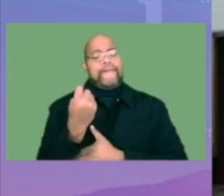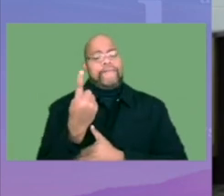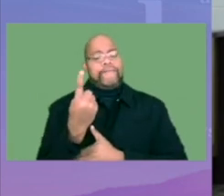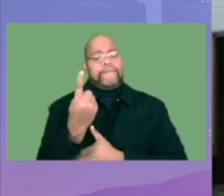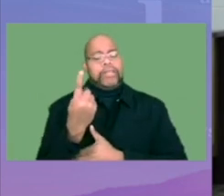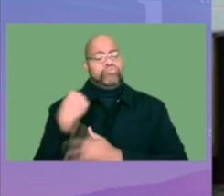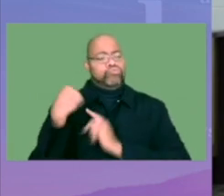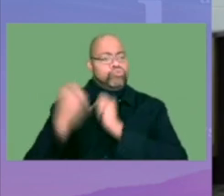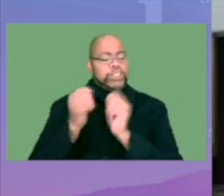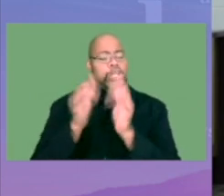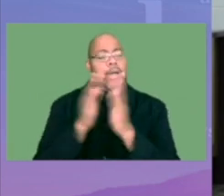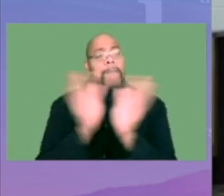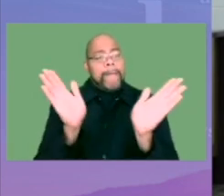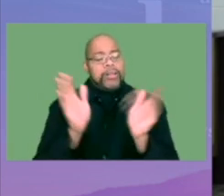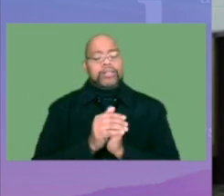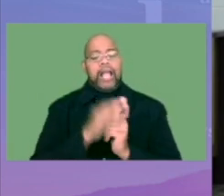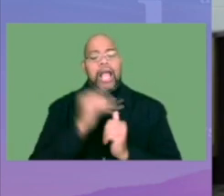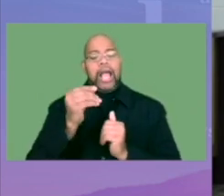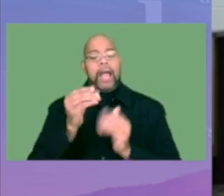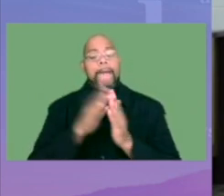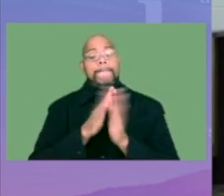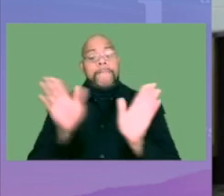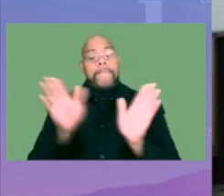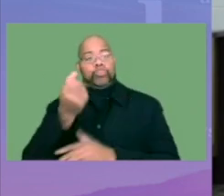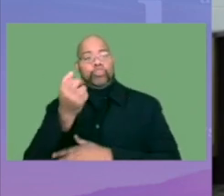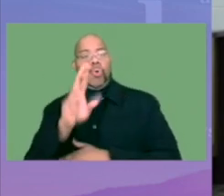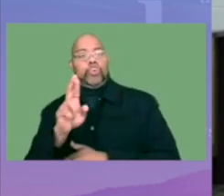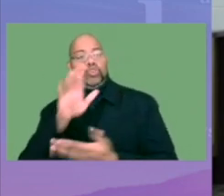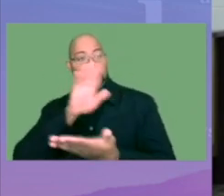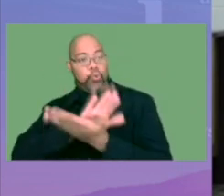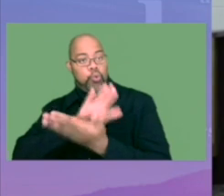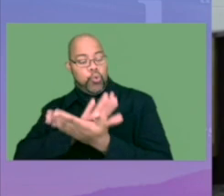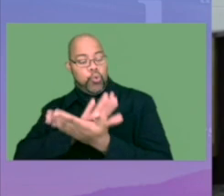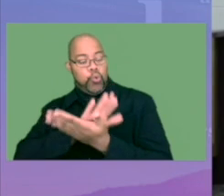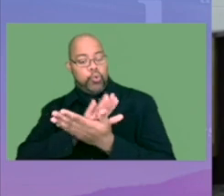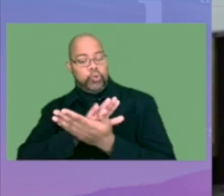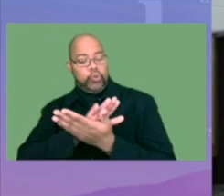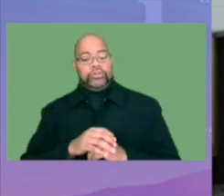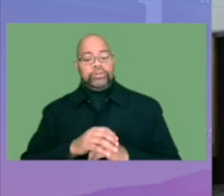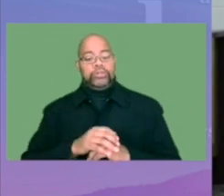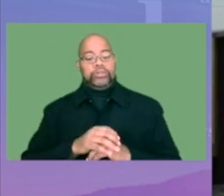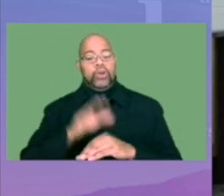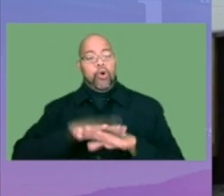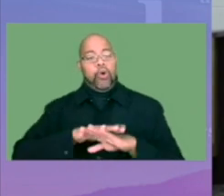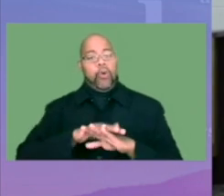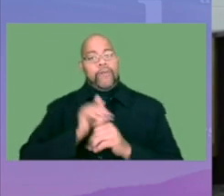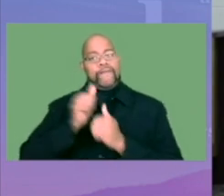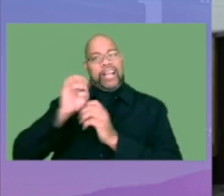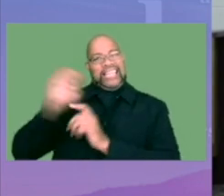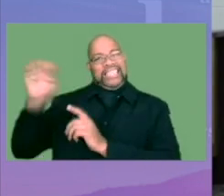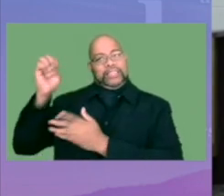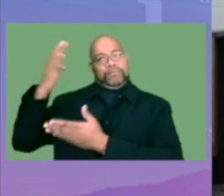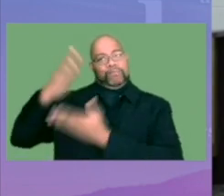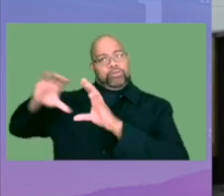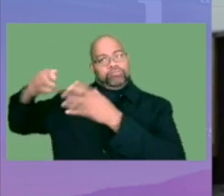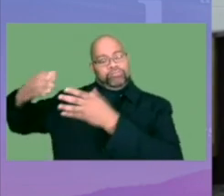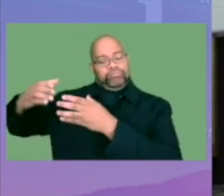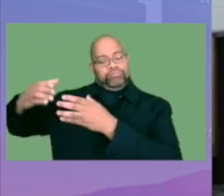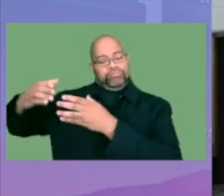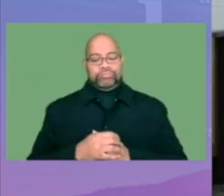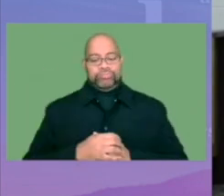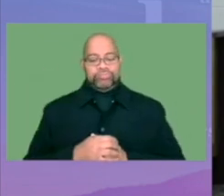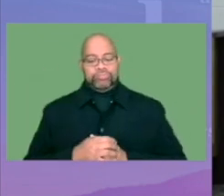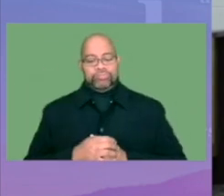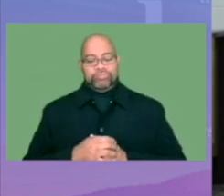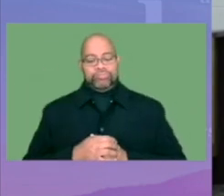11 traditional public and public charter schools on the far east